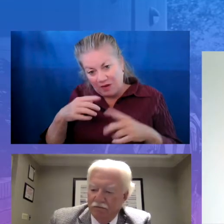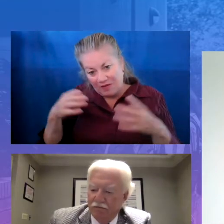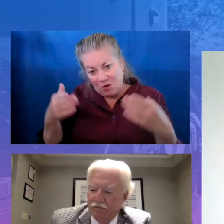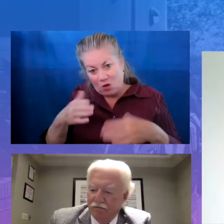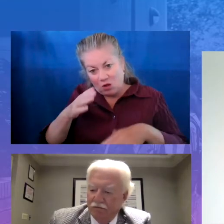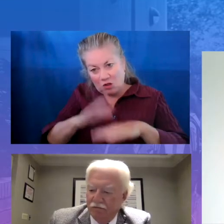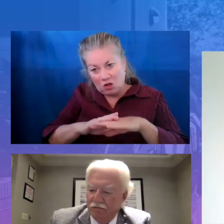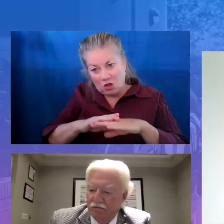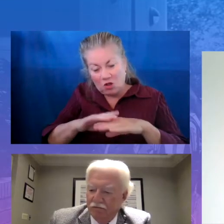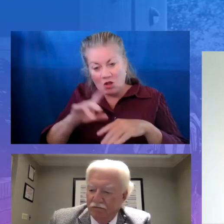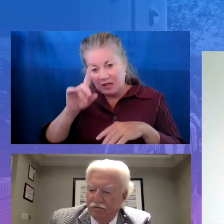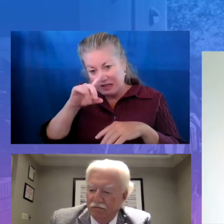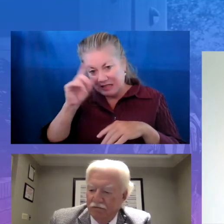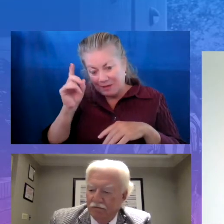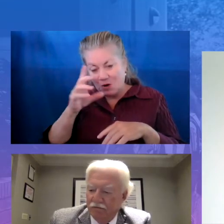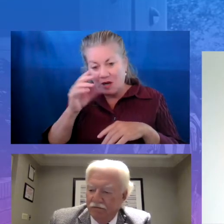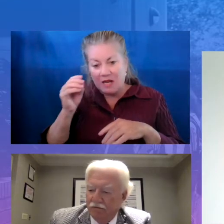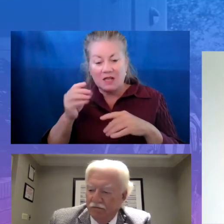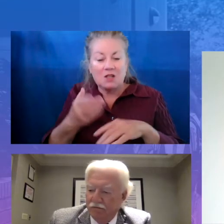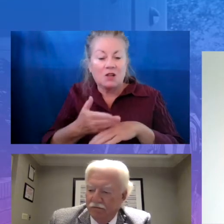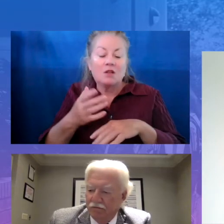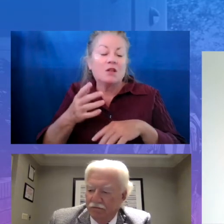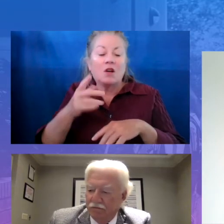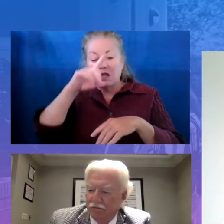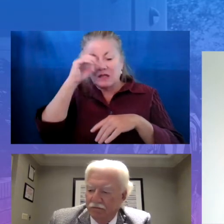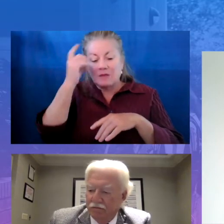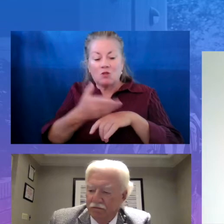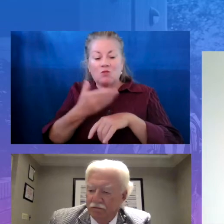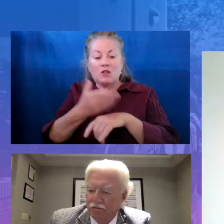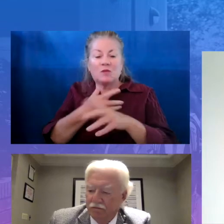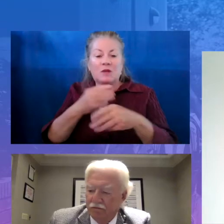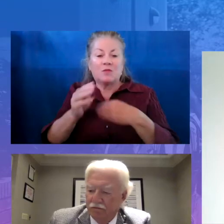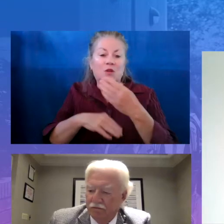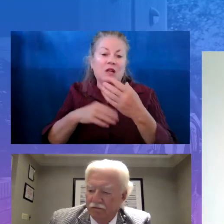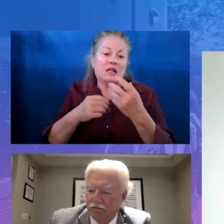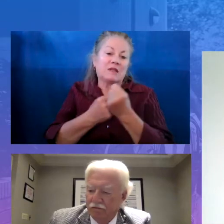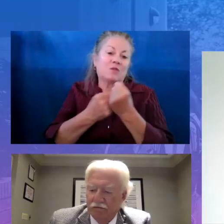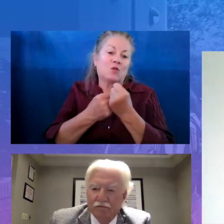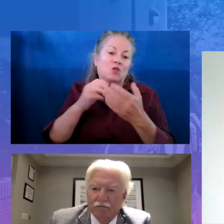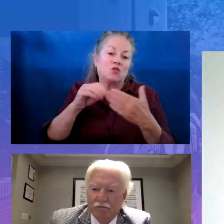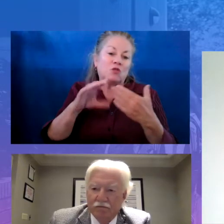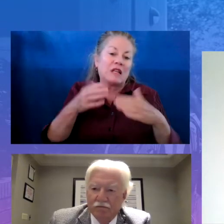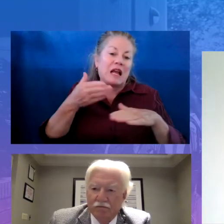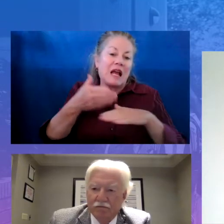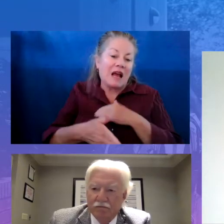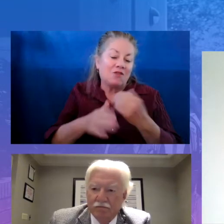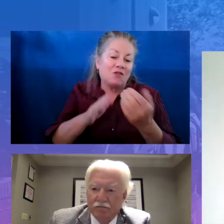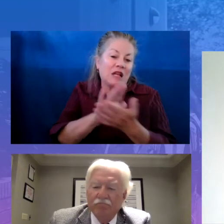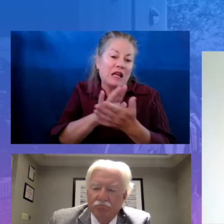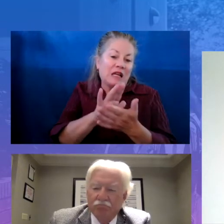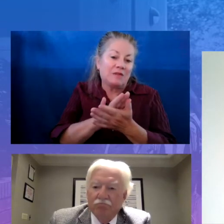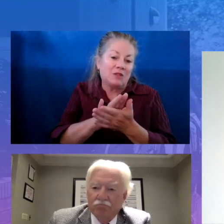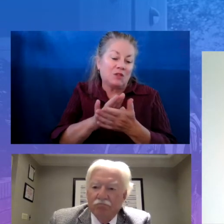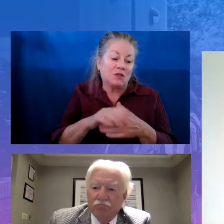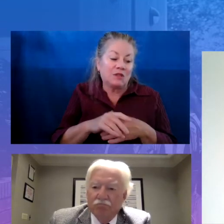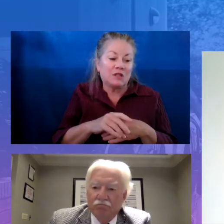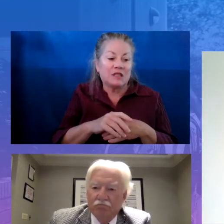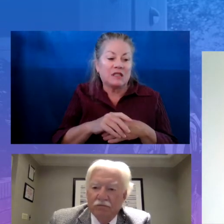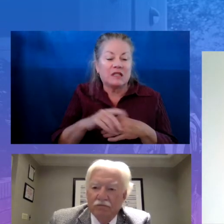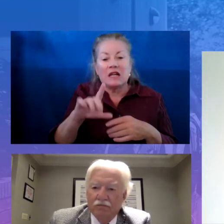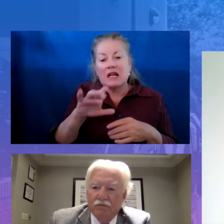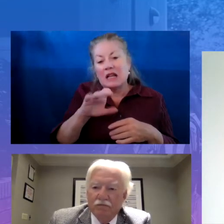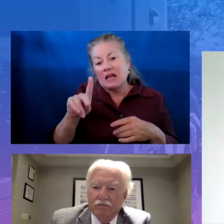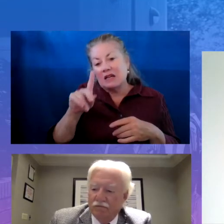enrichment program and we help support students after the academic lack of summer school, but really enriching